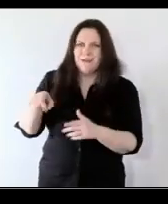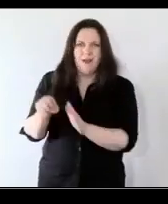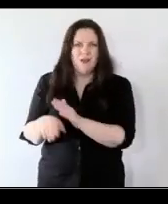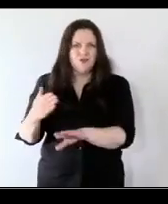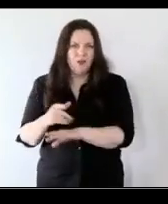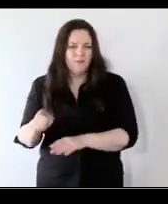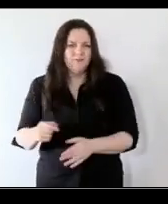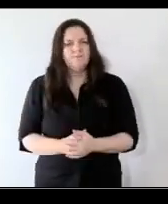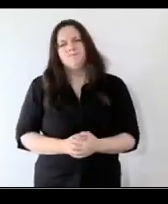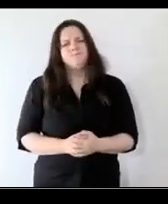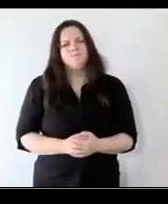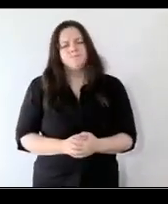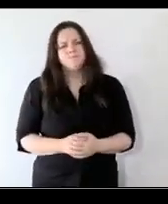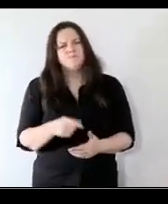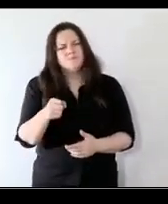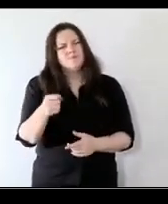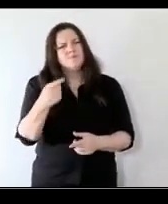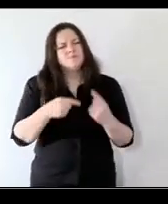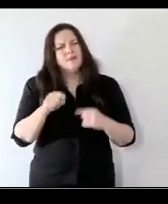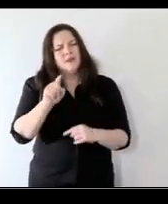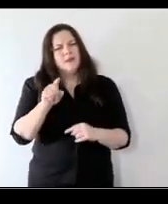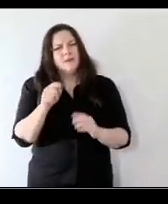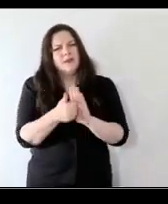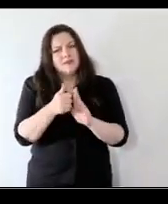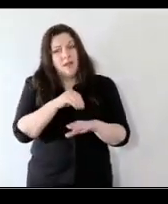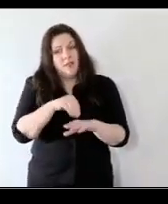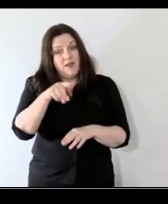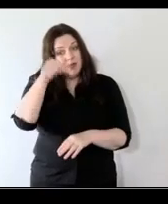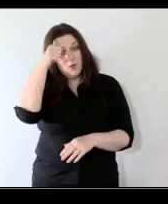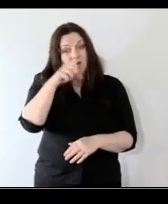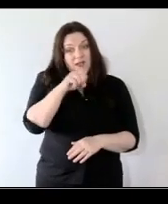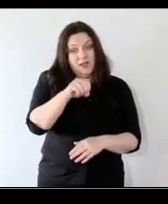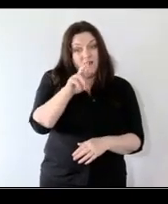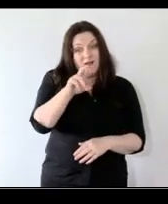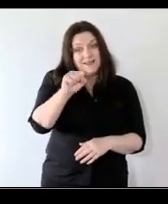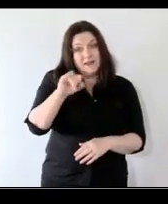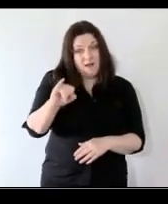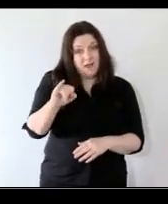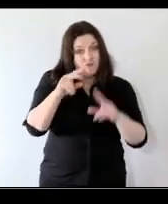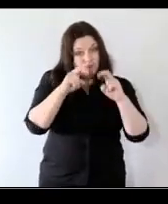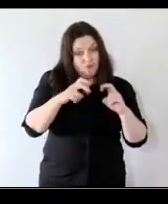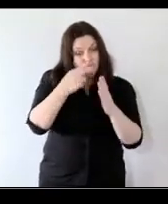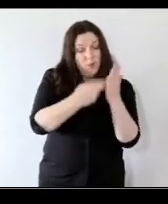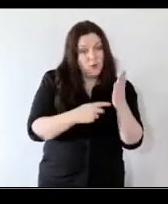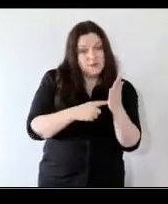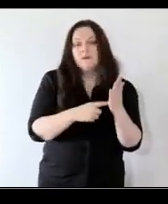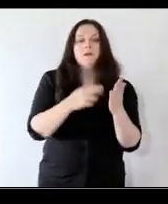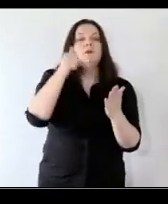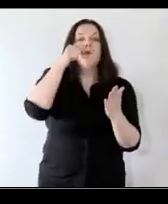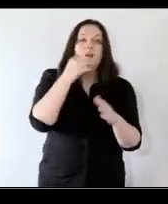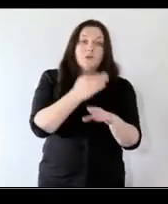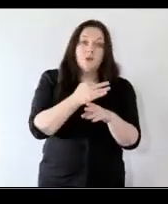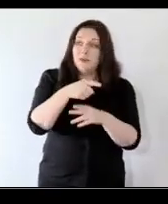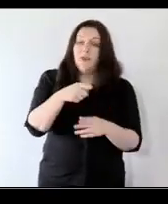and emir building on that we know true esri reports through the years that this generation you know had to deal with the